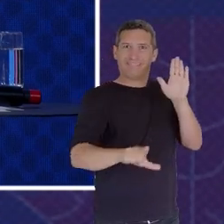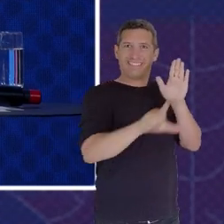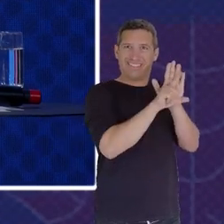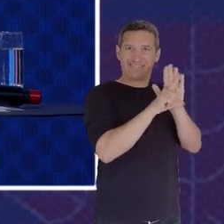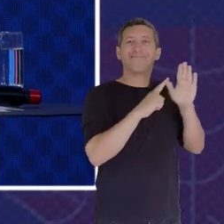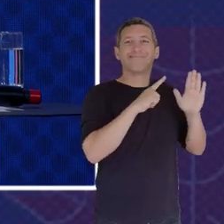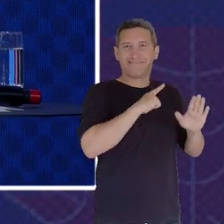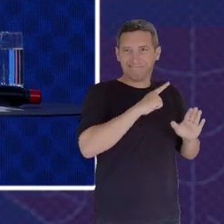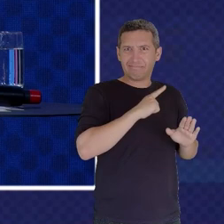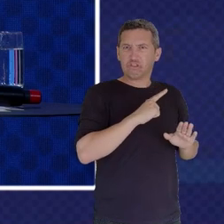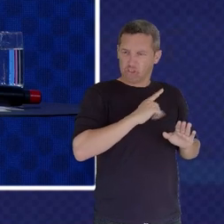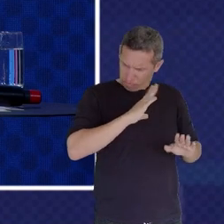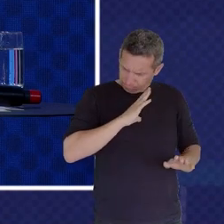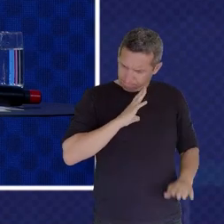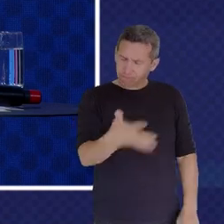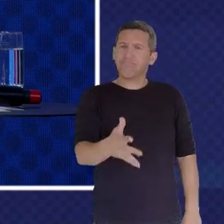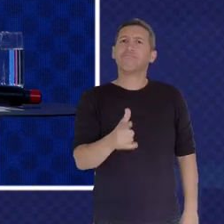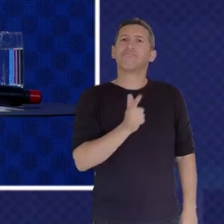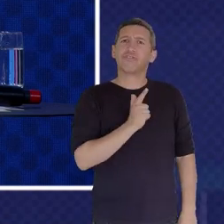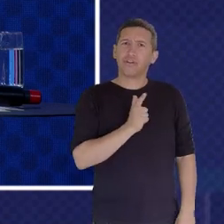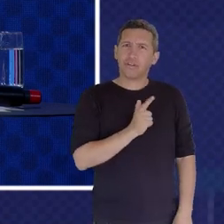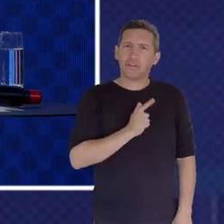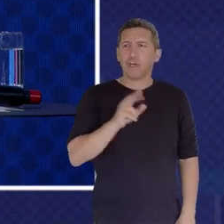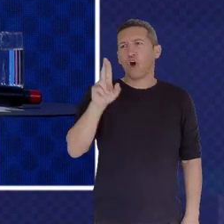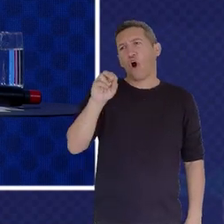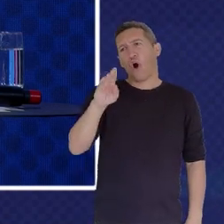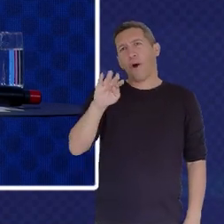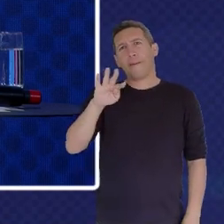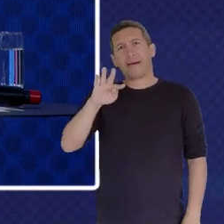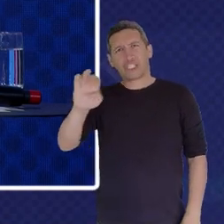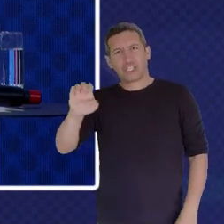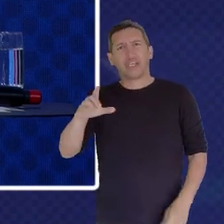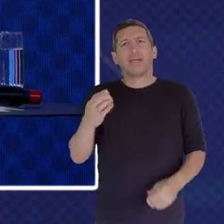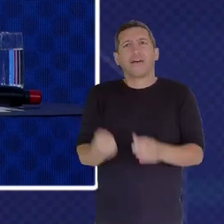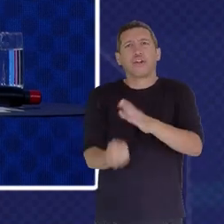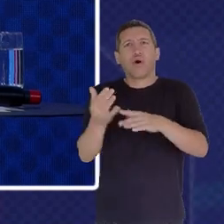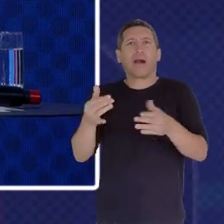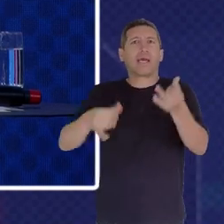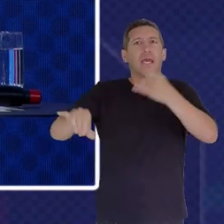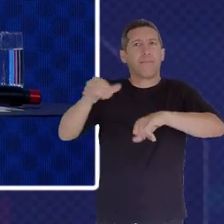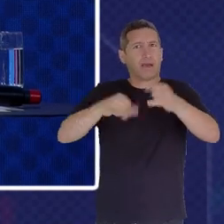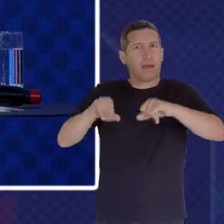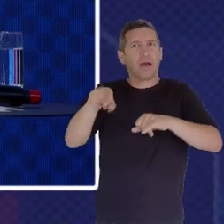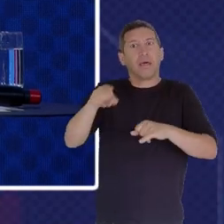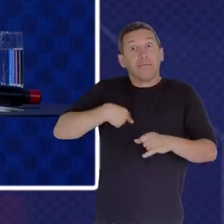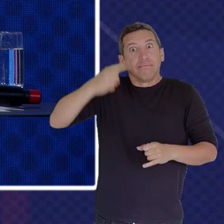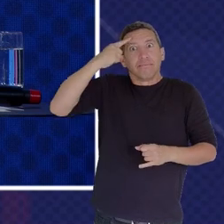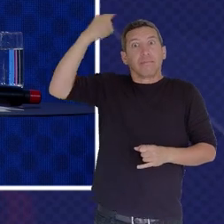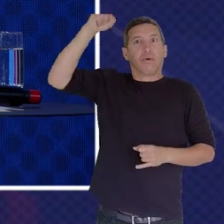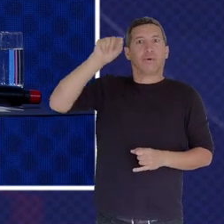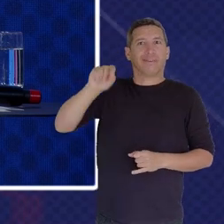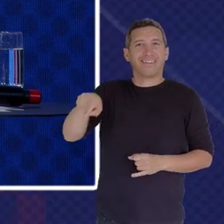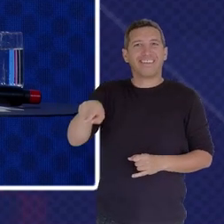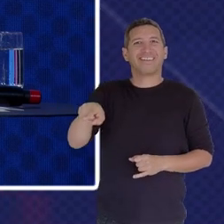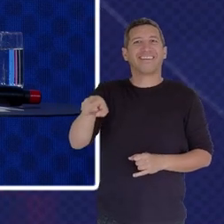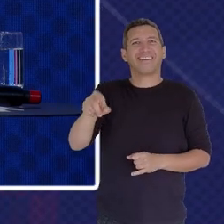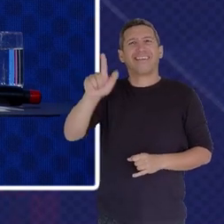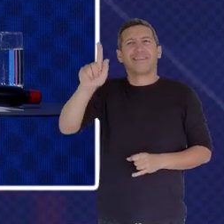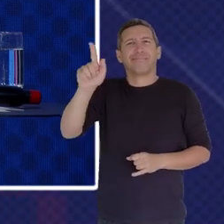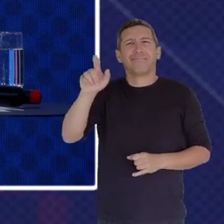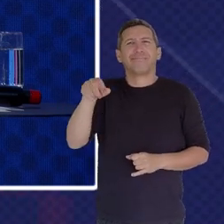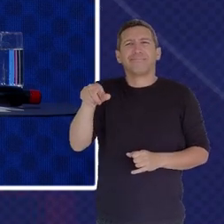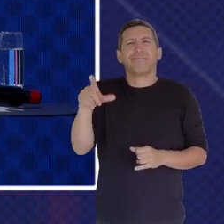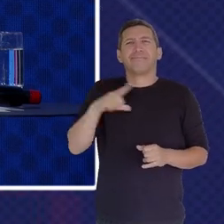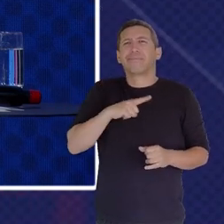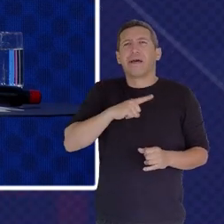You Know You Had Like Robert Boyle Who Was The Founder Of Chemistry And He Came Up With The Ideal Gas Law And And Really The